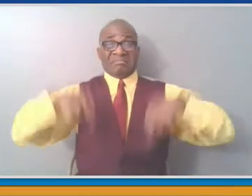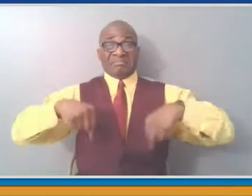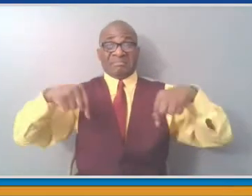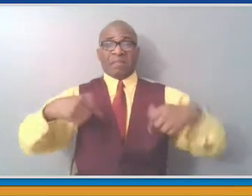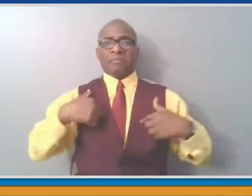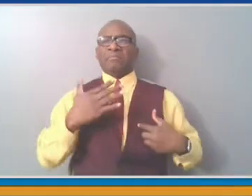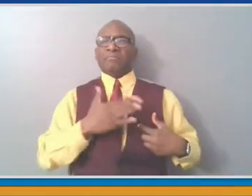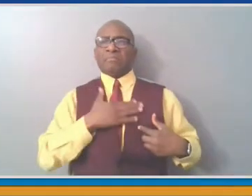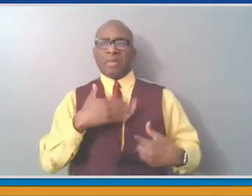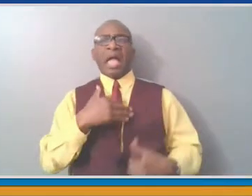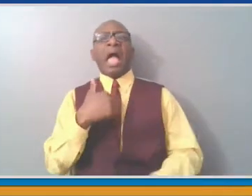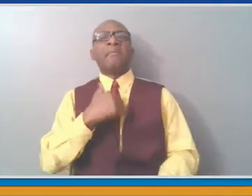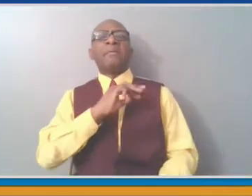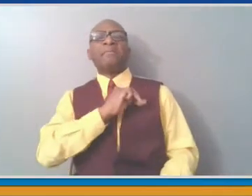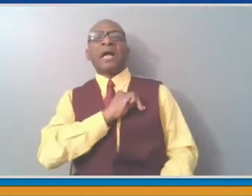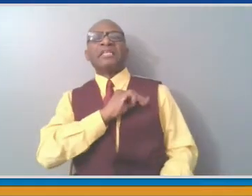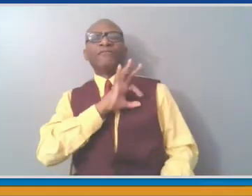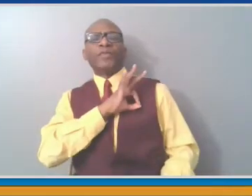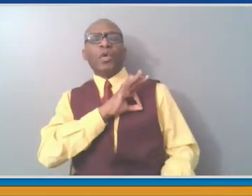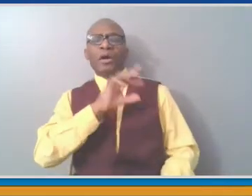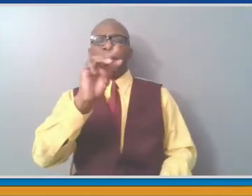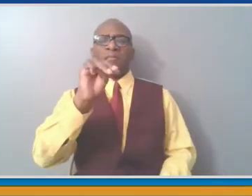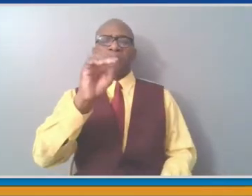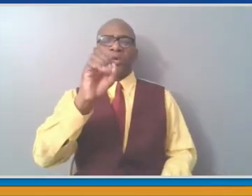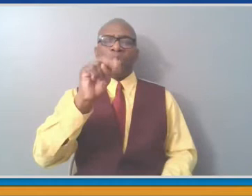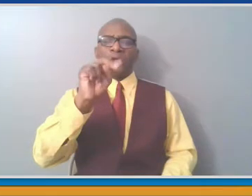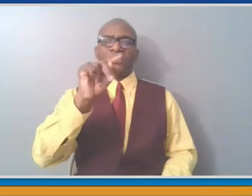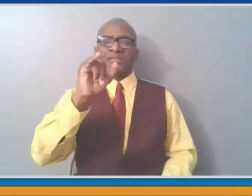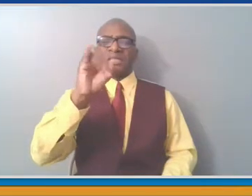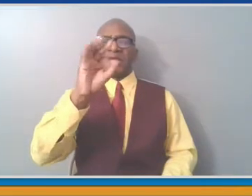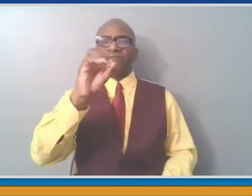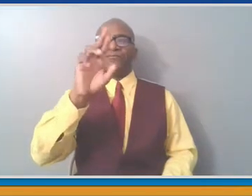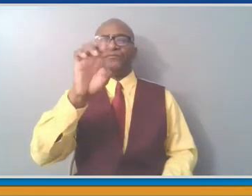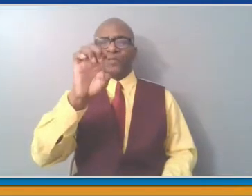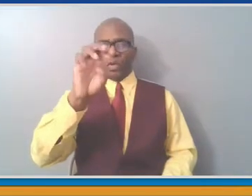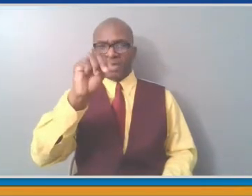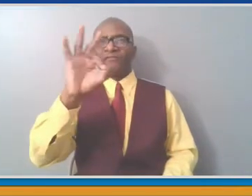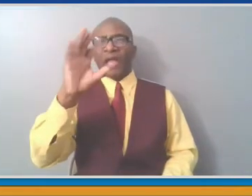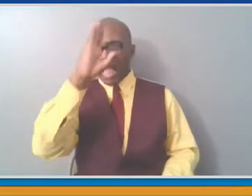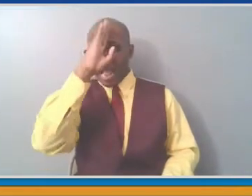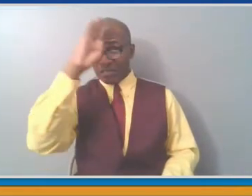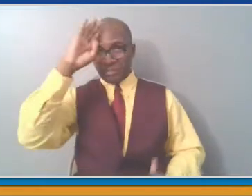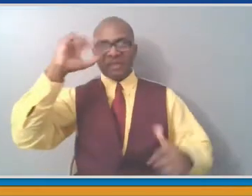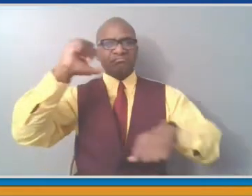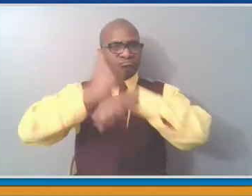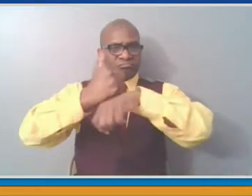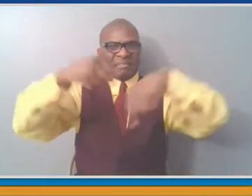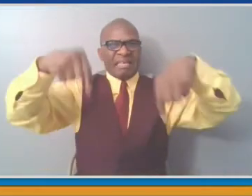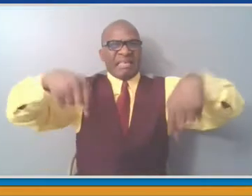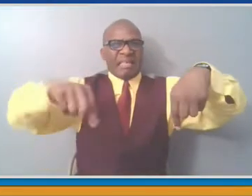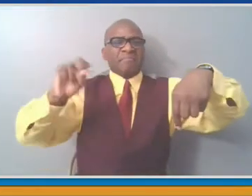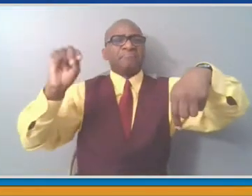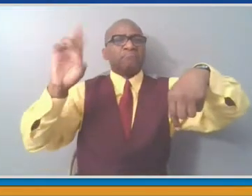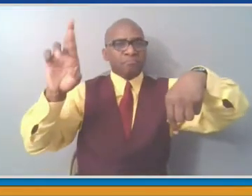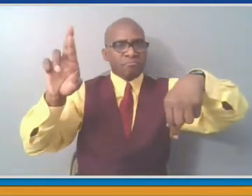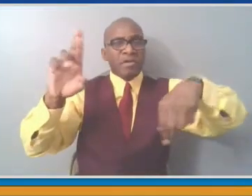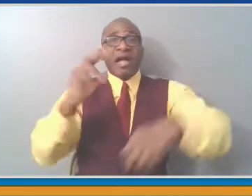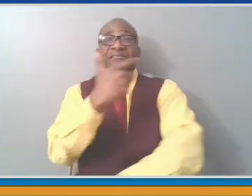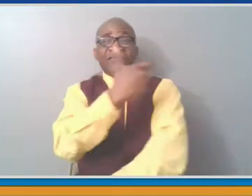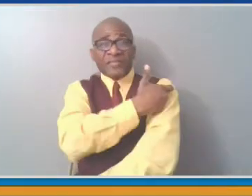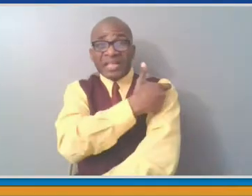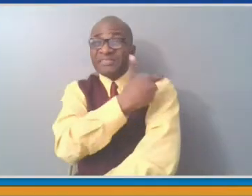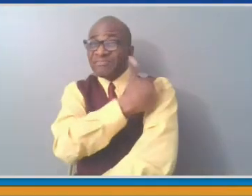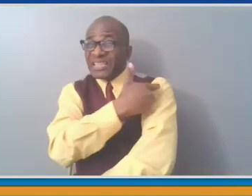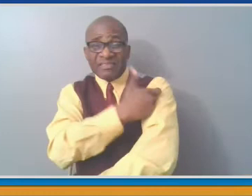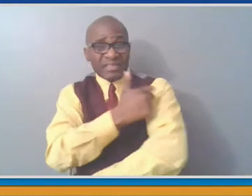pharmacies within our community that are offering the vaccine on a regular basis. And of course, just as people outside our community can come into New Rochelle to